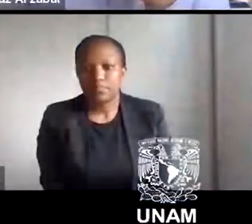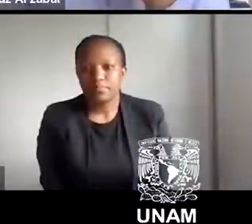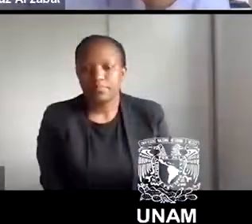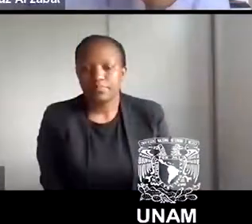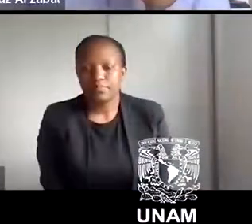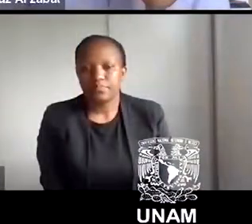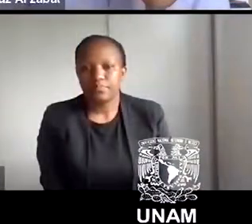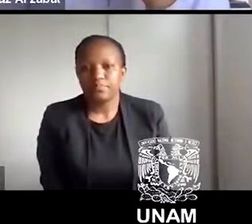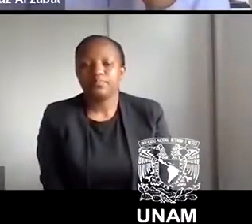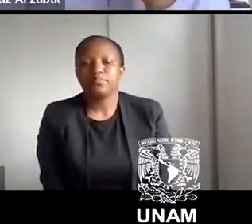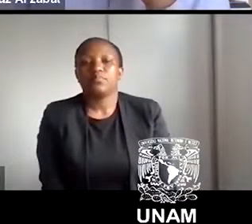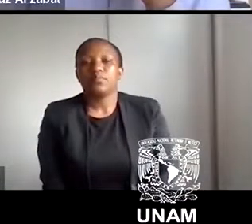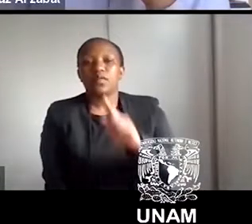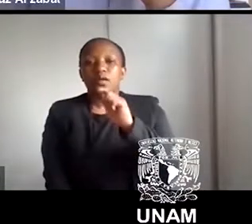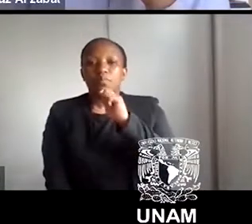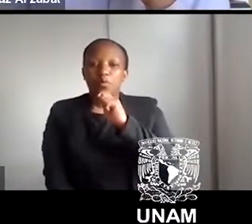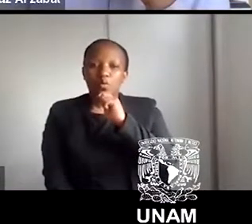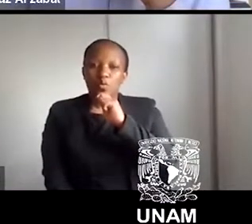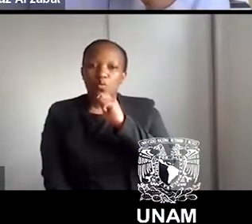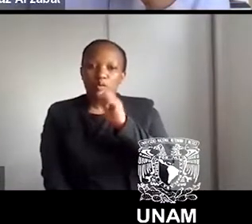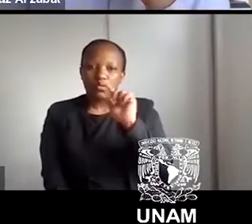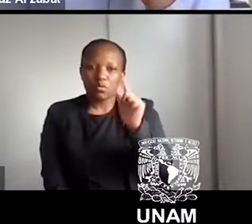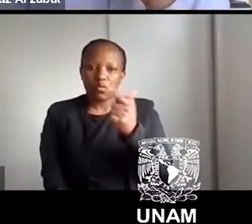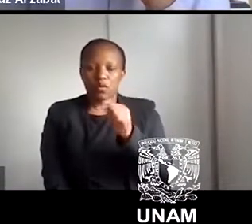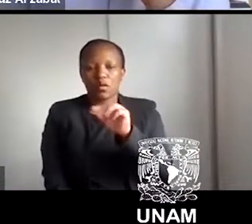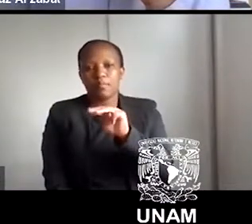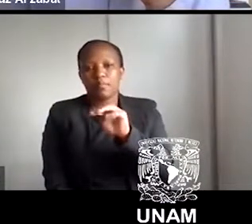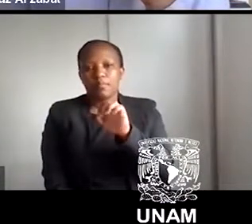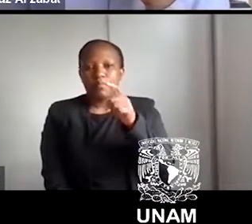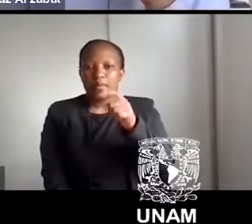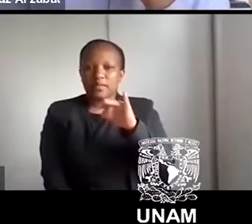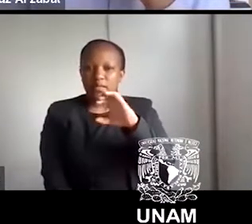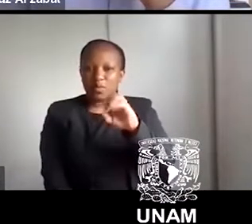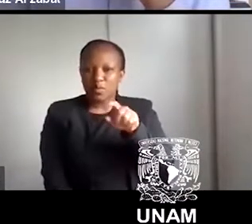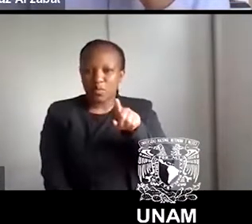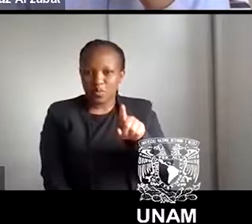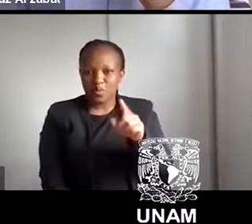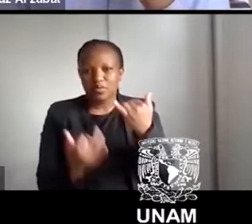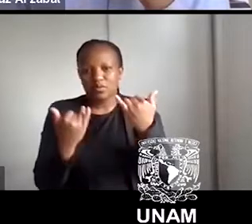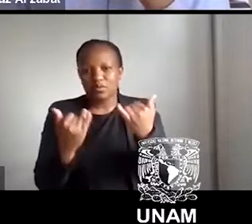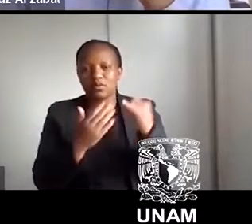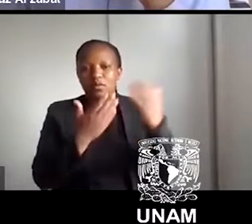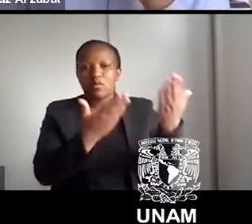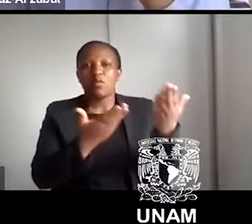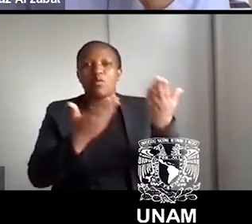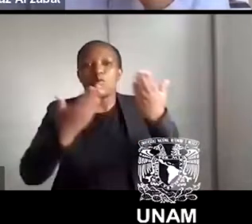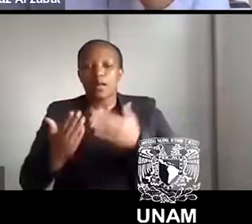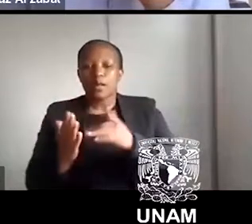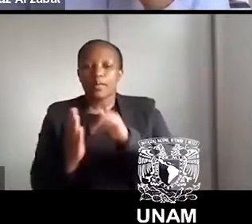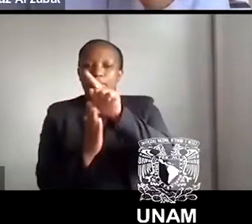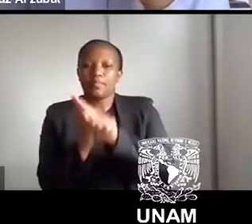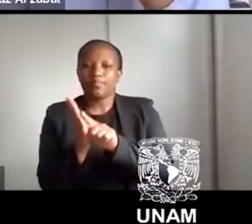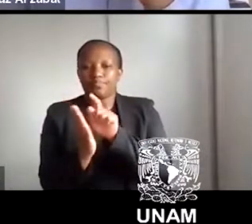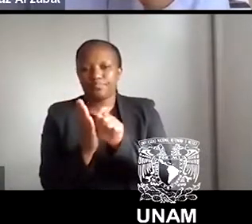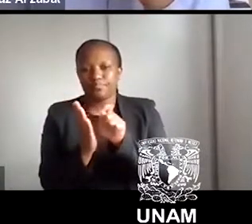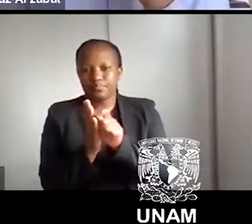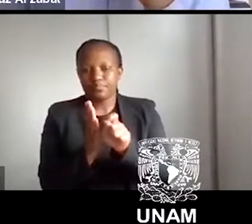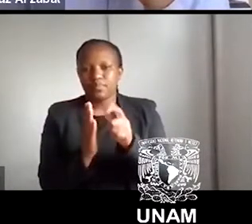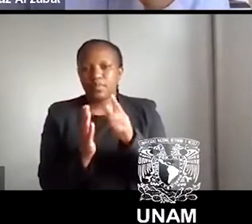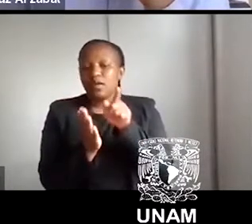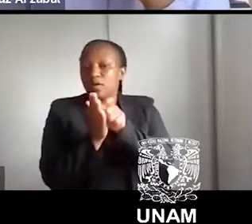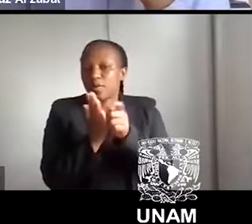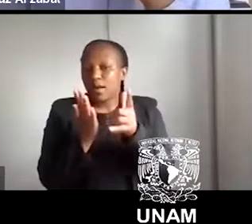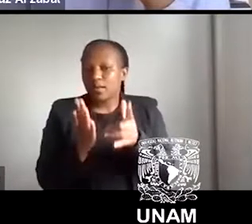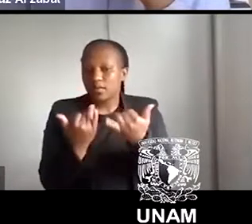Good morning in Mexico. Good afternoon in South Africa. Welcome to our series of literary seminars, Writers in Conversation, Mexico